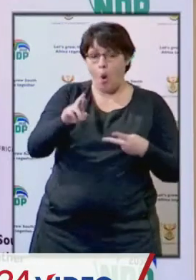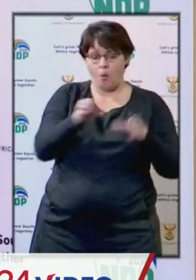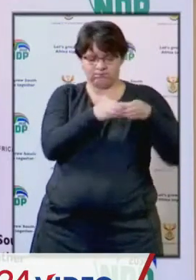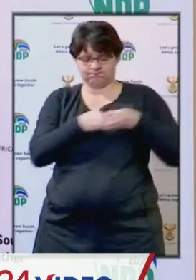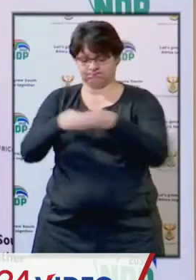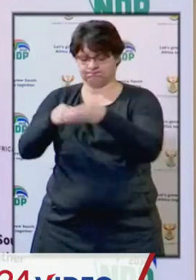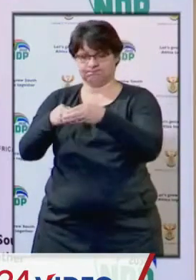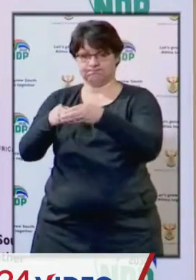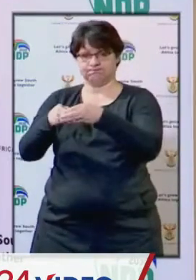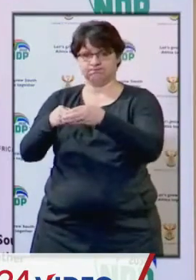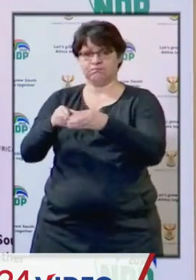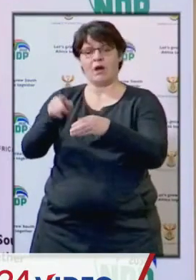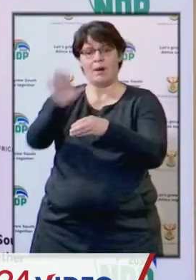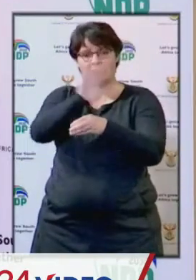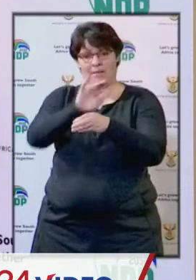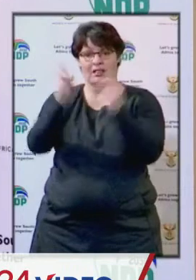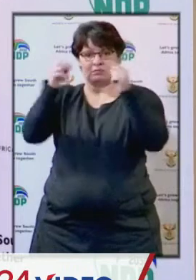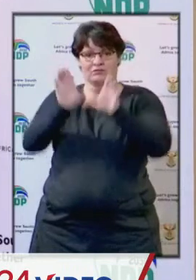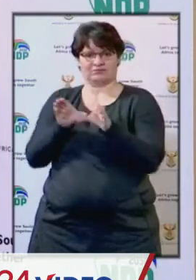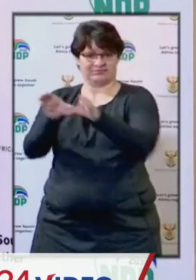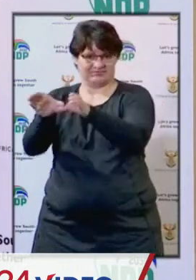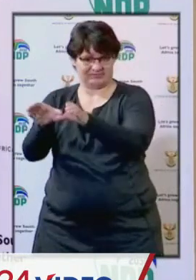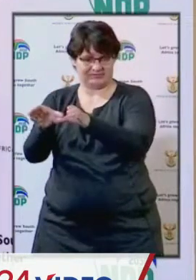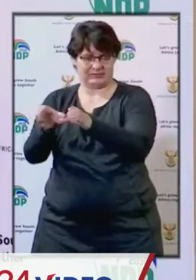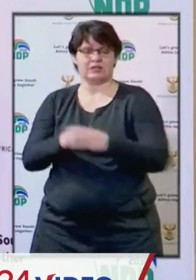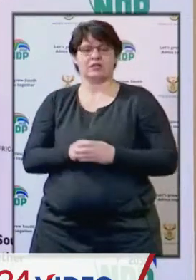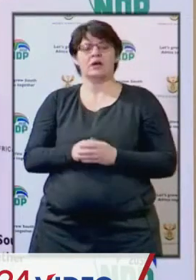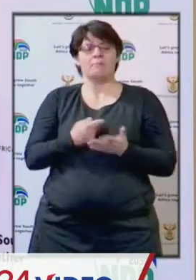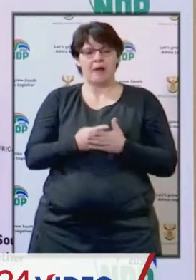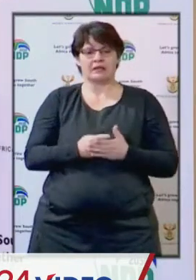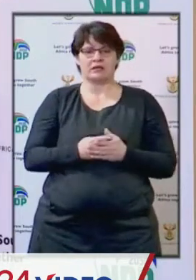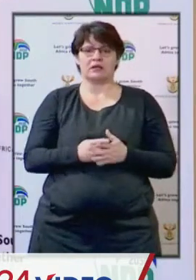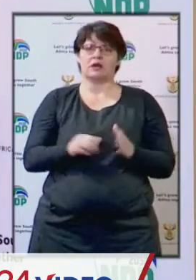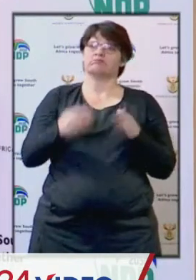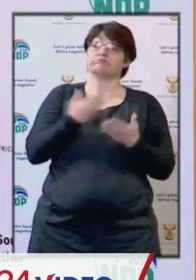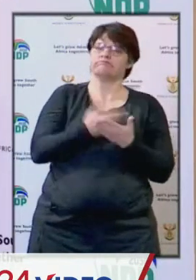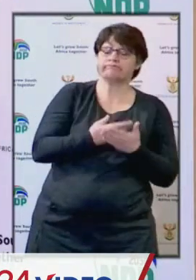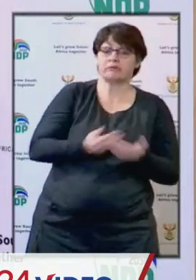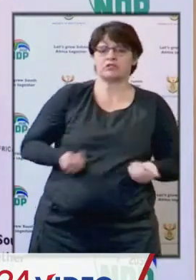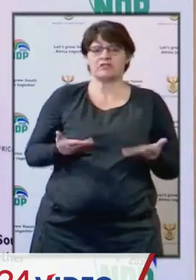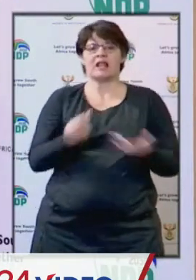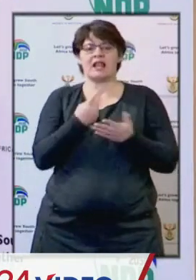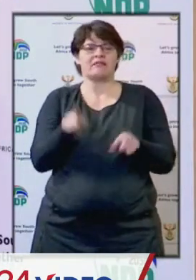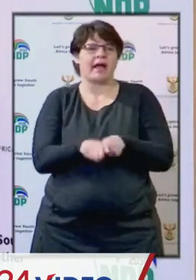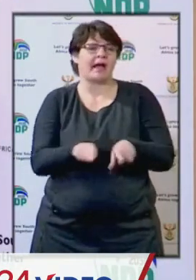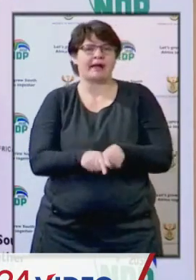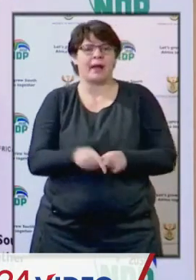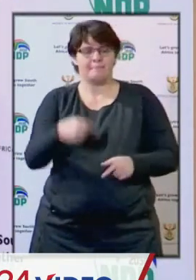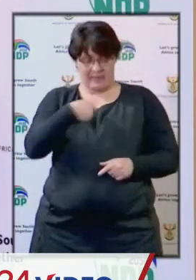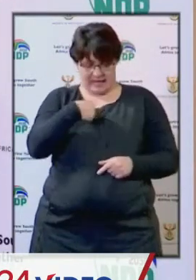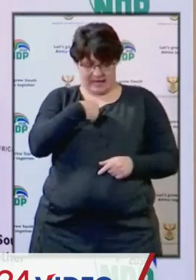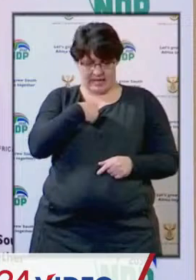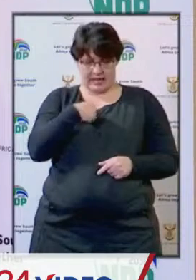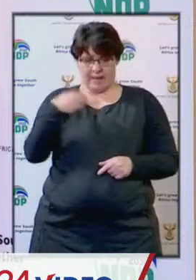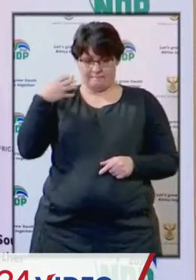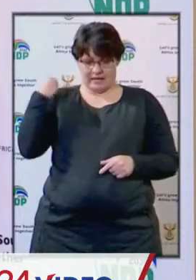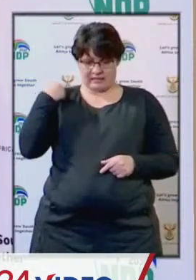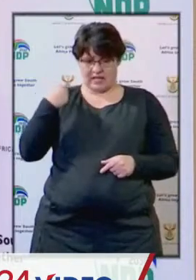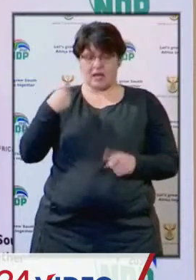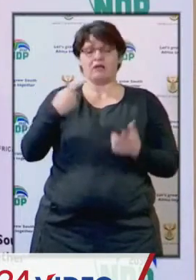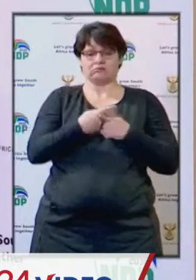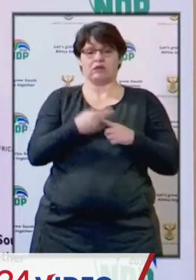Currently, in terms of permitted services, meaning in business trips, if I, as the minister,